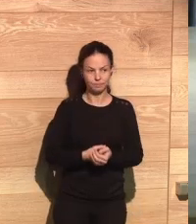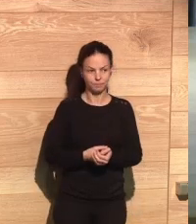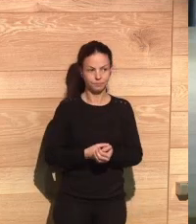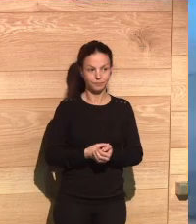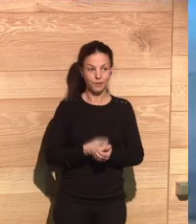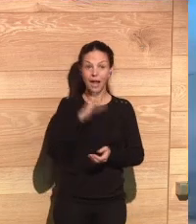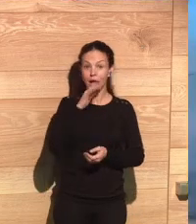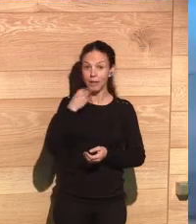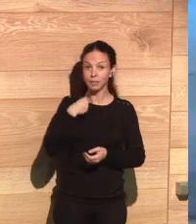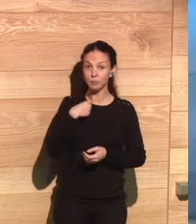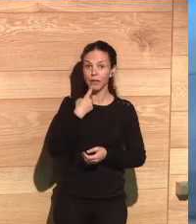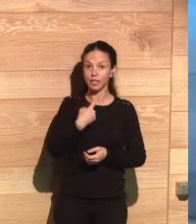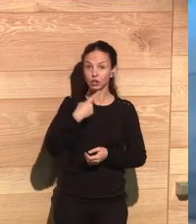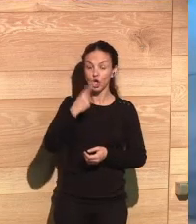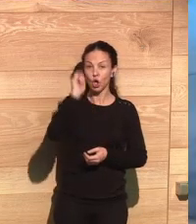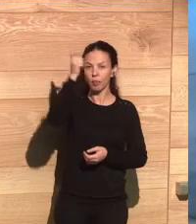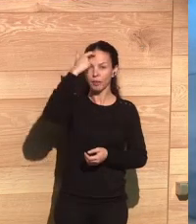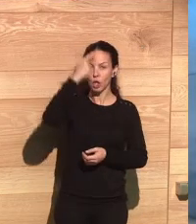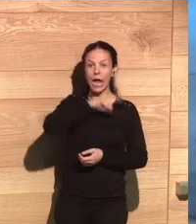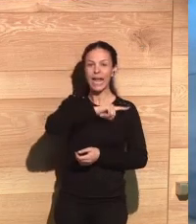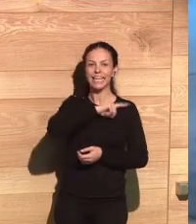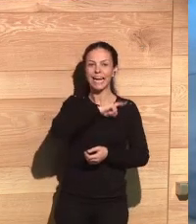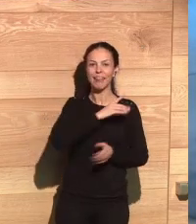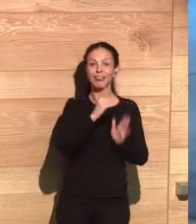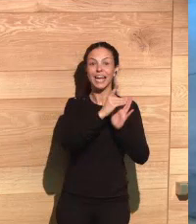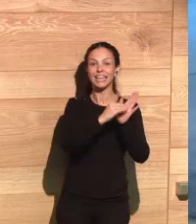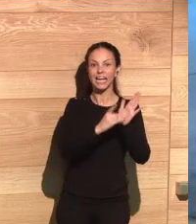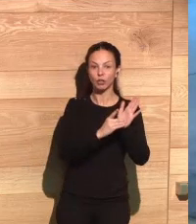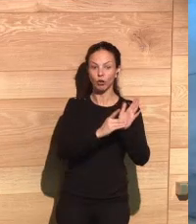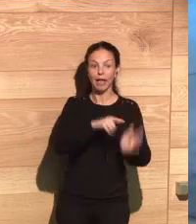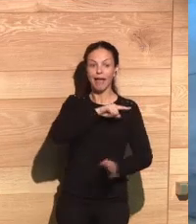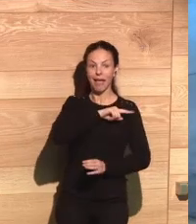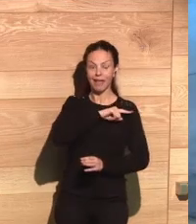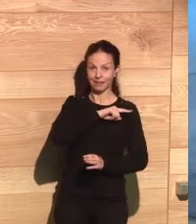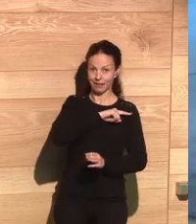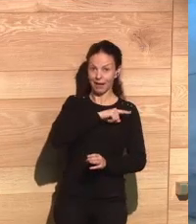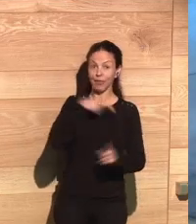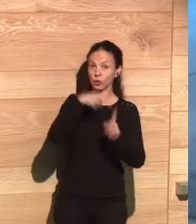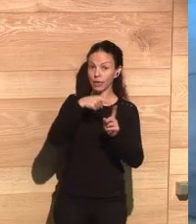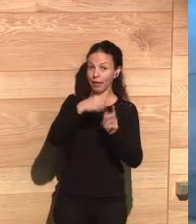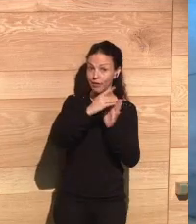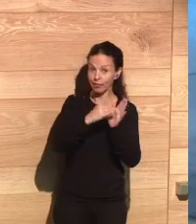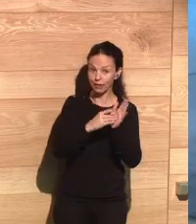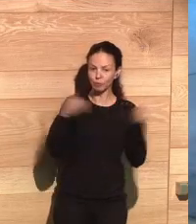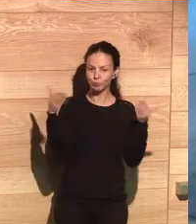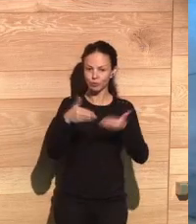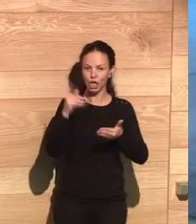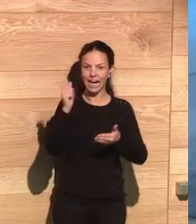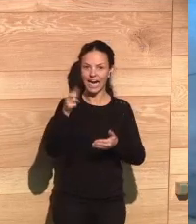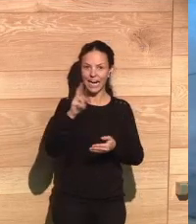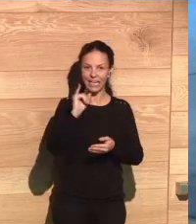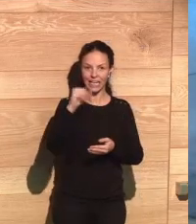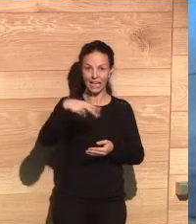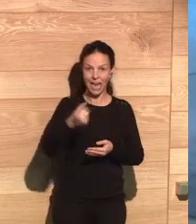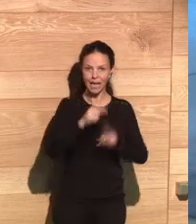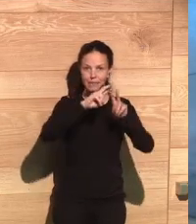the people. Christophe just mentioned a concept regarding the ethics of data. And this